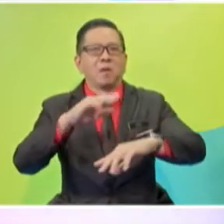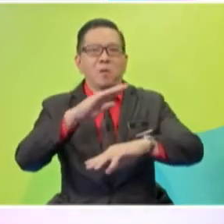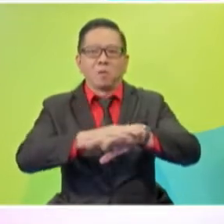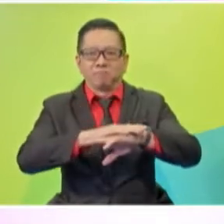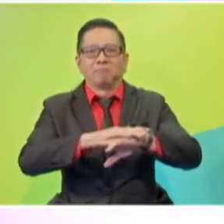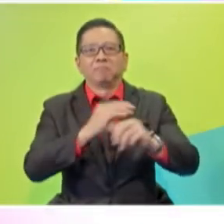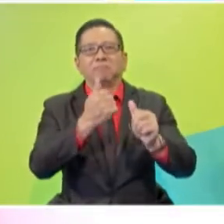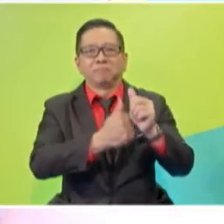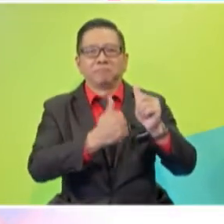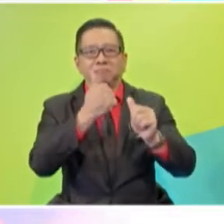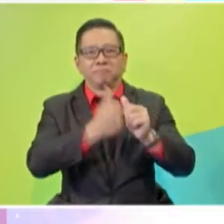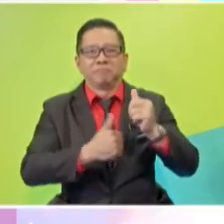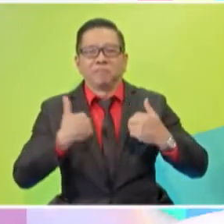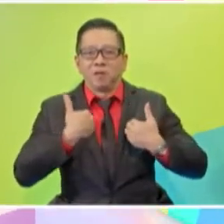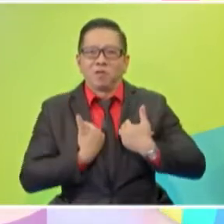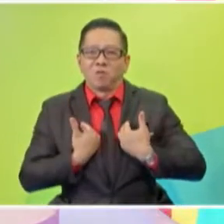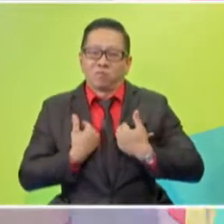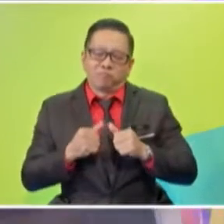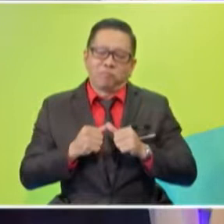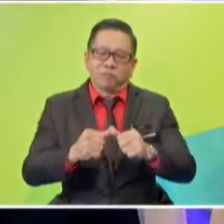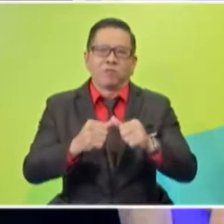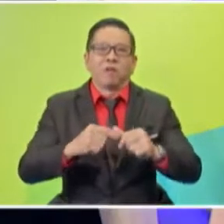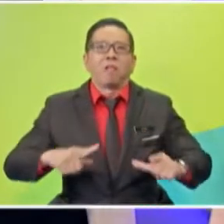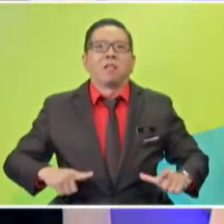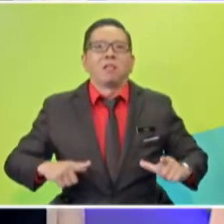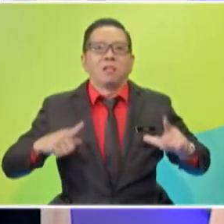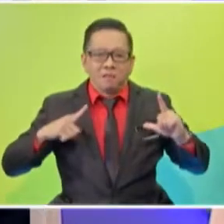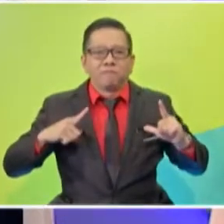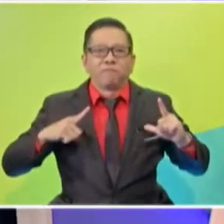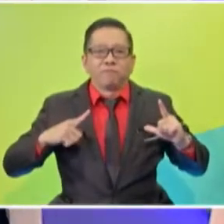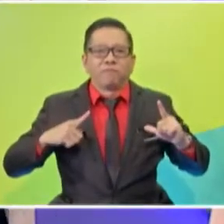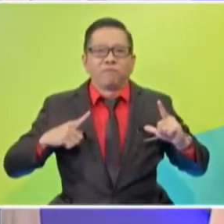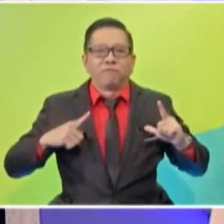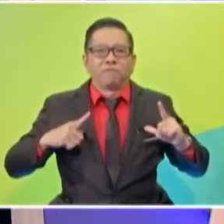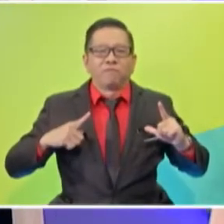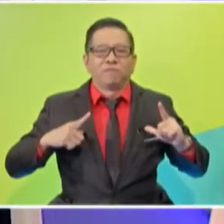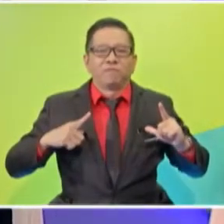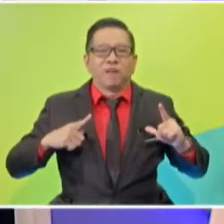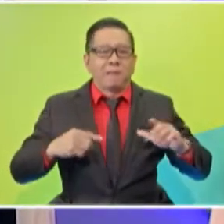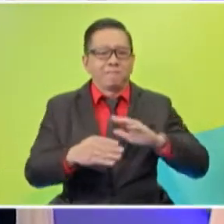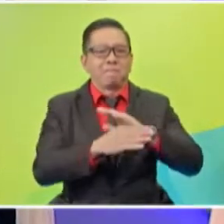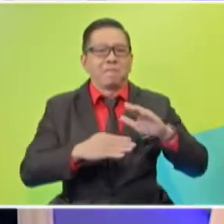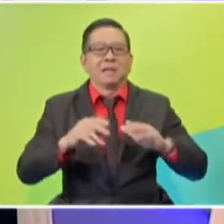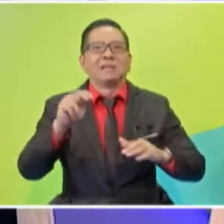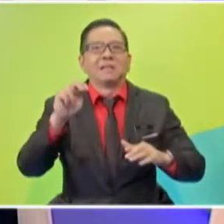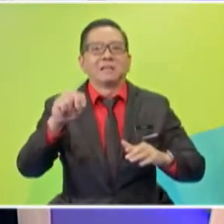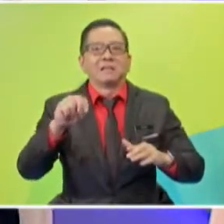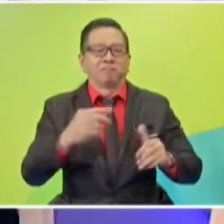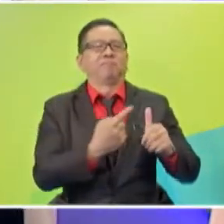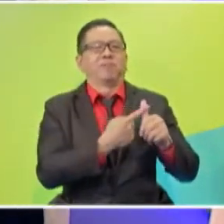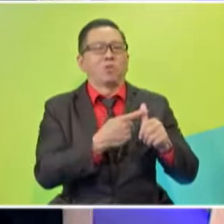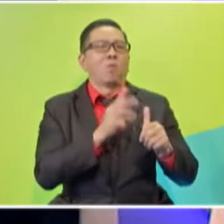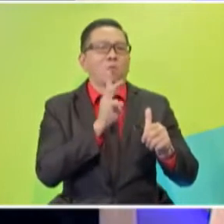to obtain basic need to continue living. Okay. Yeah, they need the basic need. So, the basic need here is we can say water,